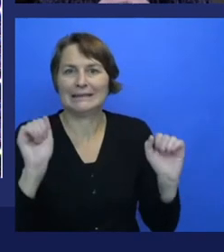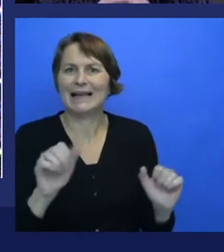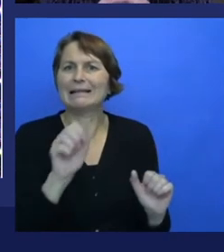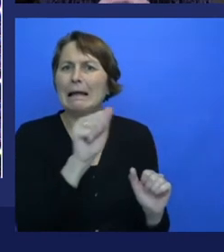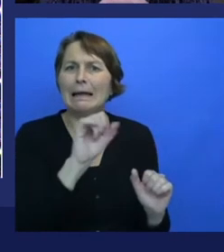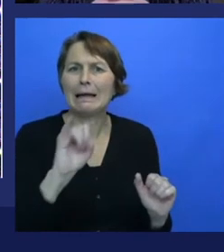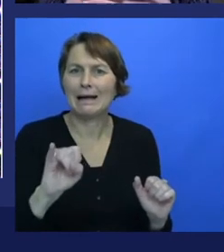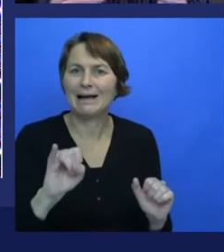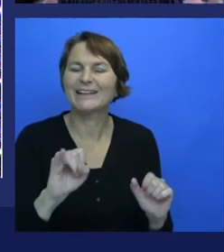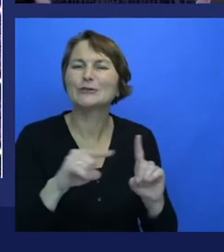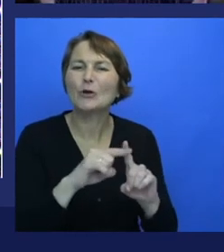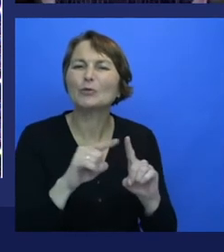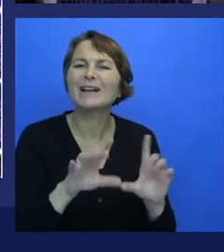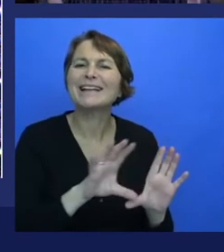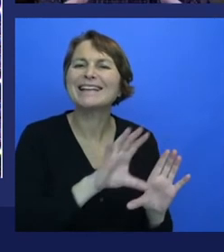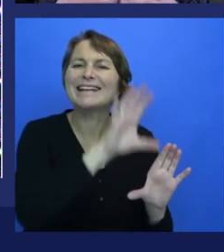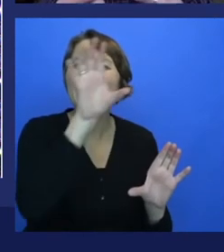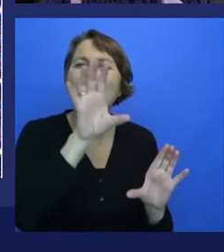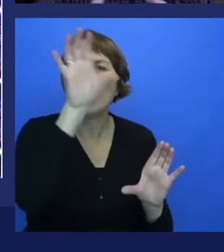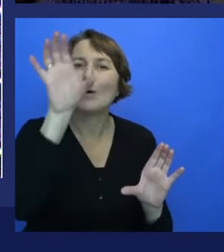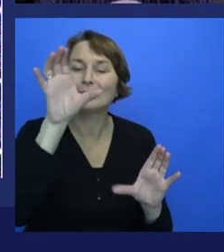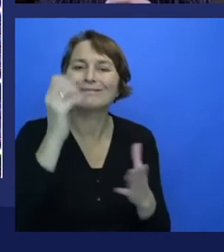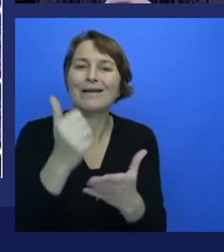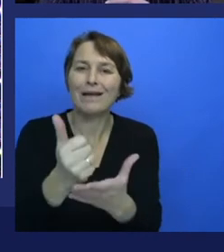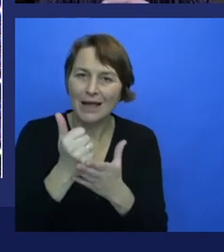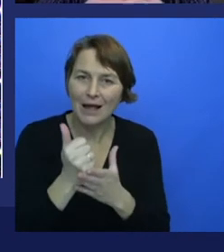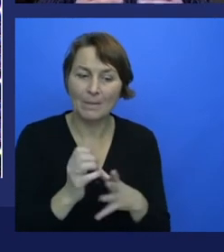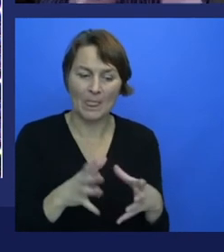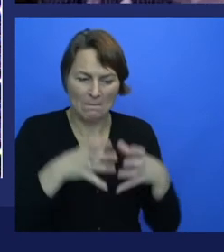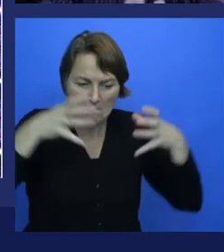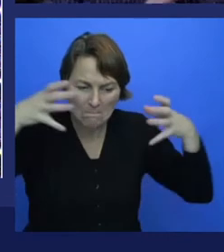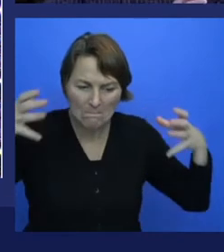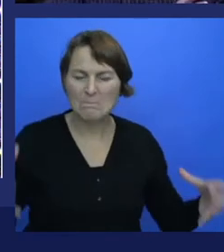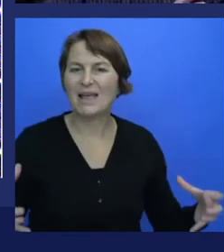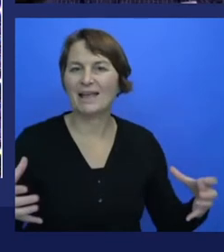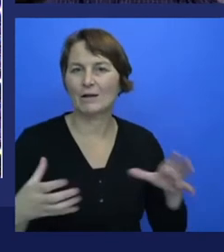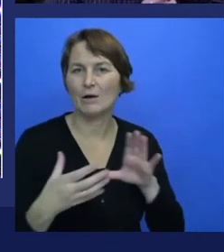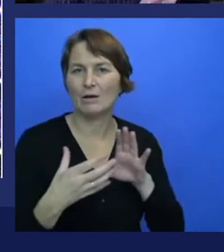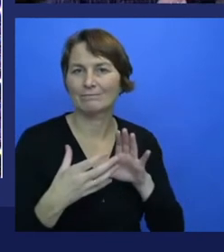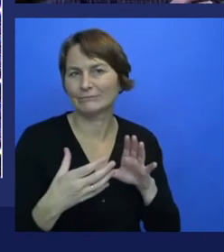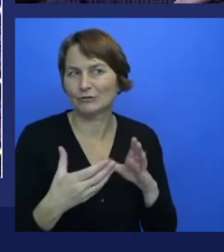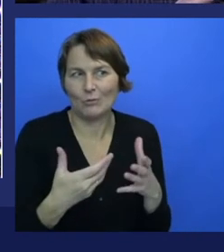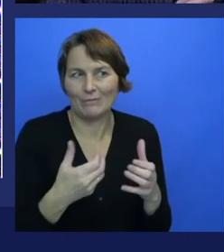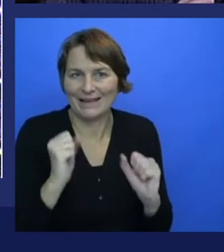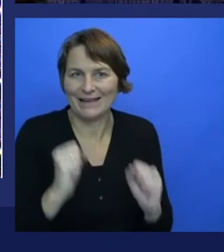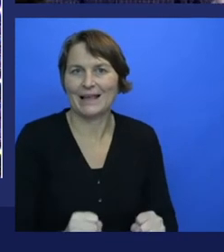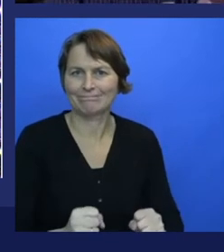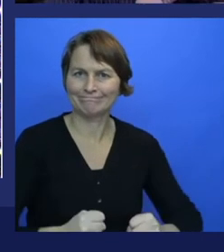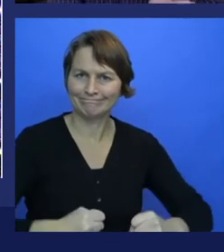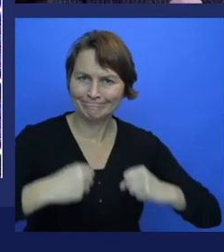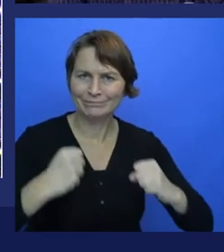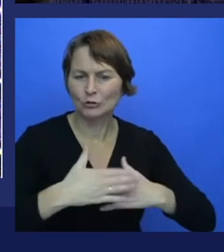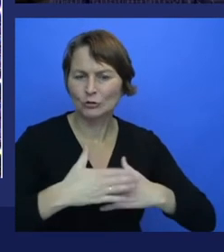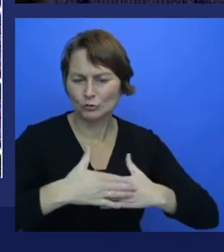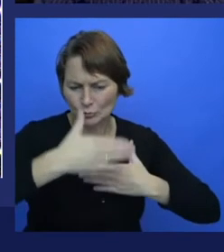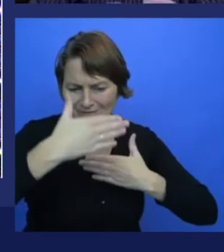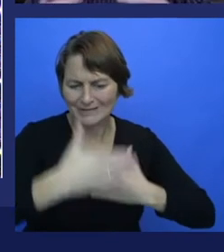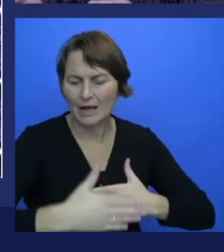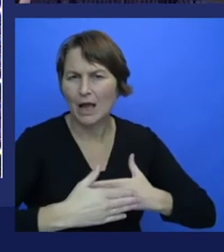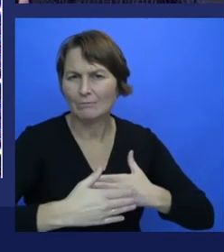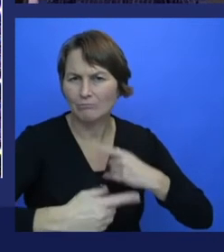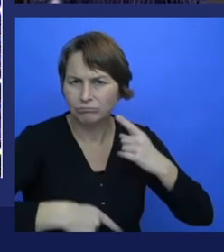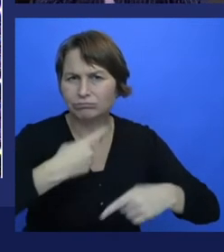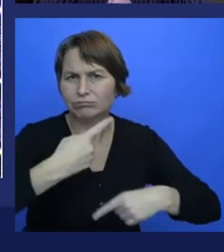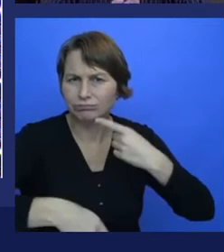field that anyone could build a model and rent that computing power for the short amount of time they need it for a reasonable price